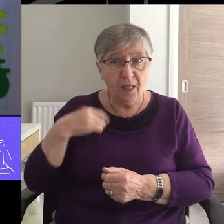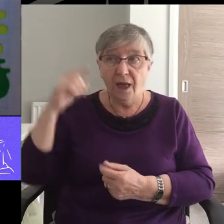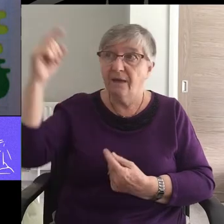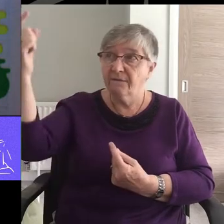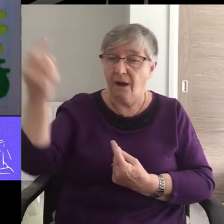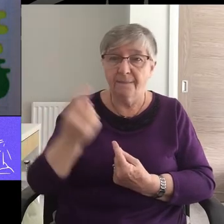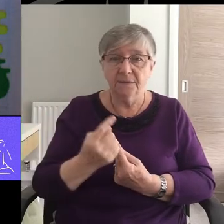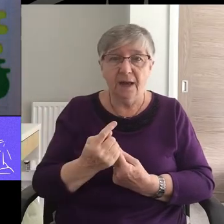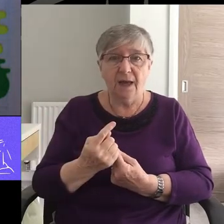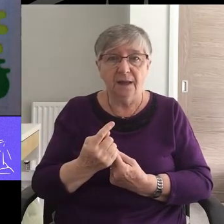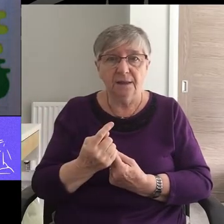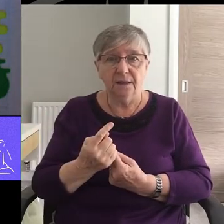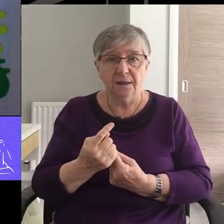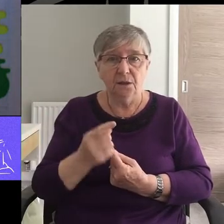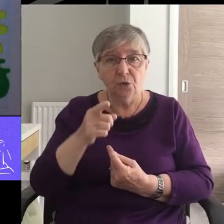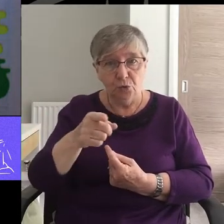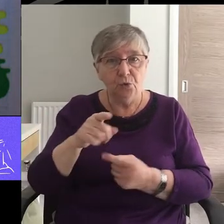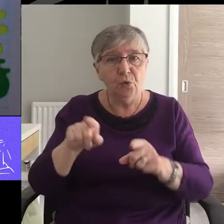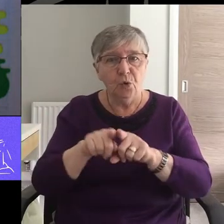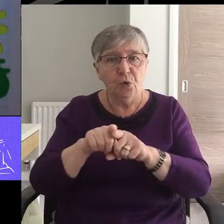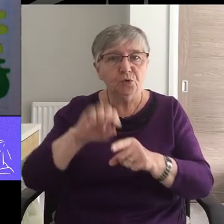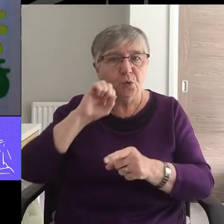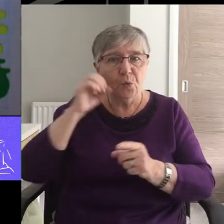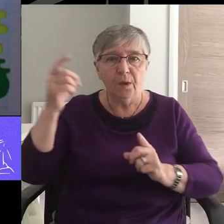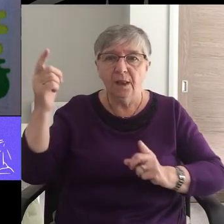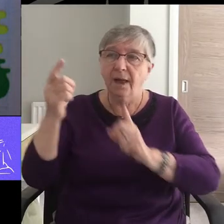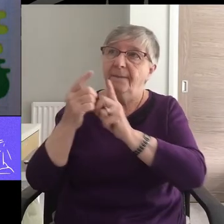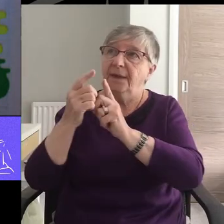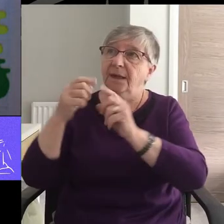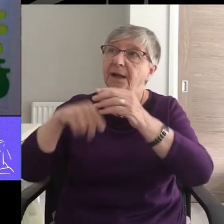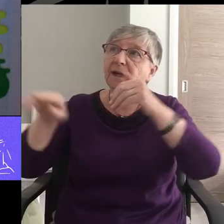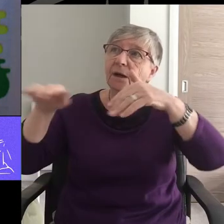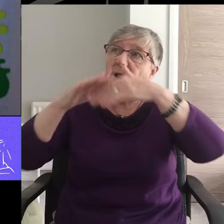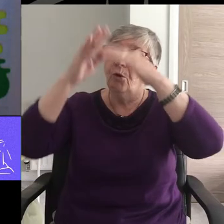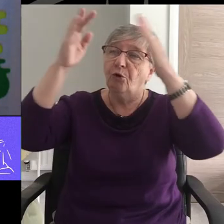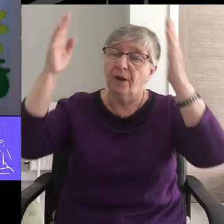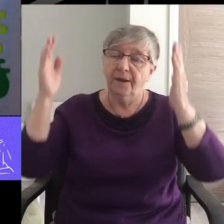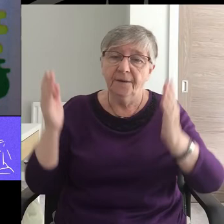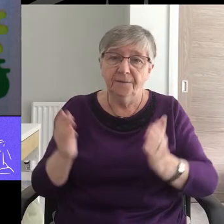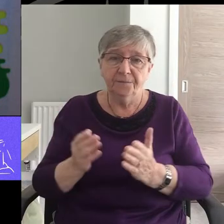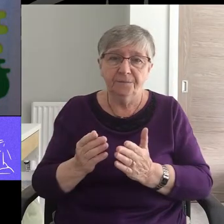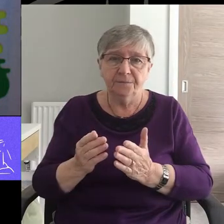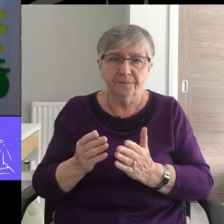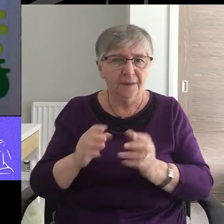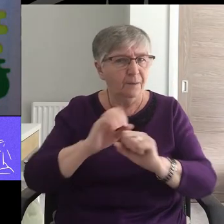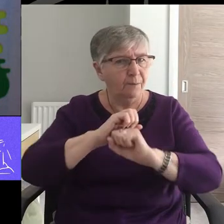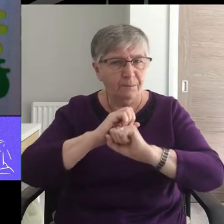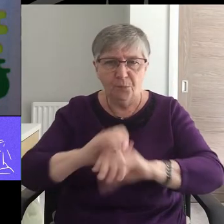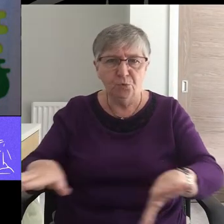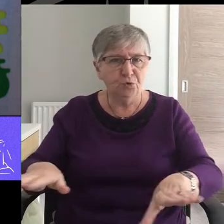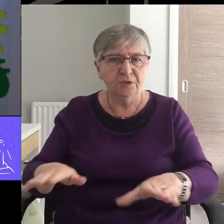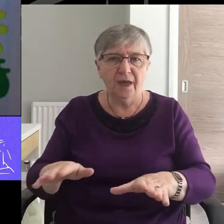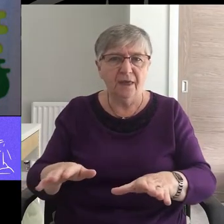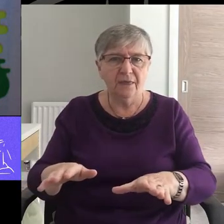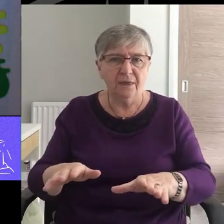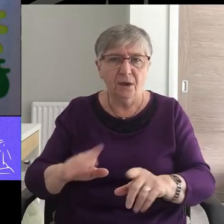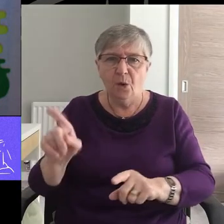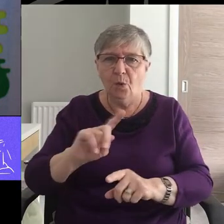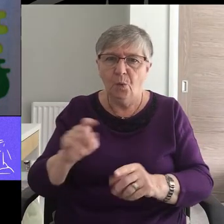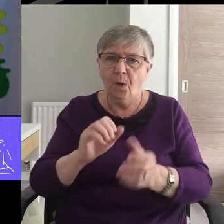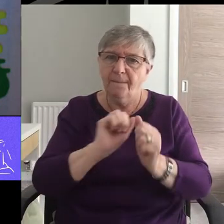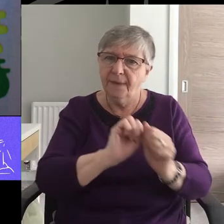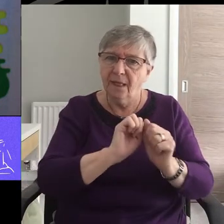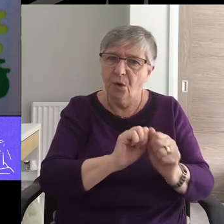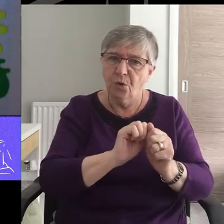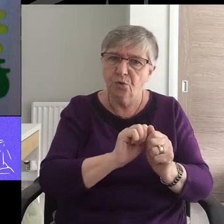appears, then you also will appear with him in glory. Put to death, therefore, whatever